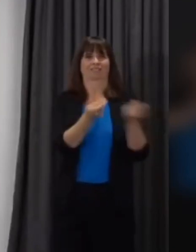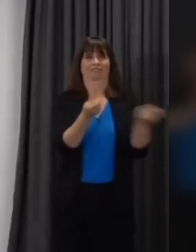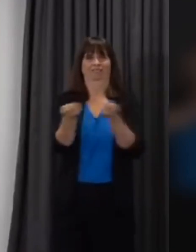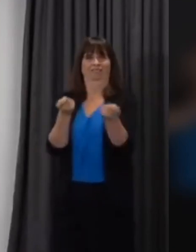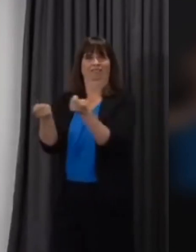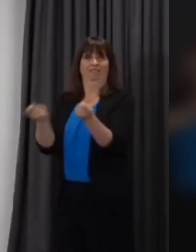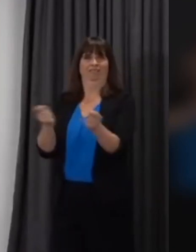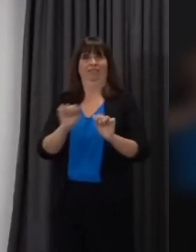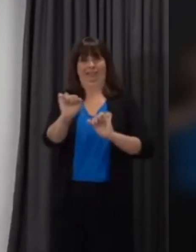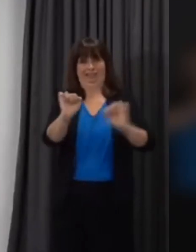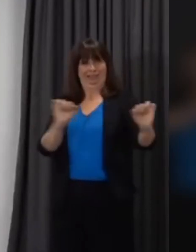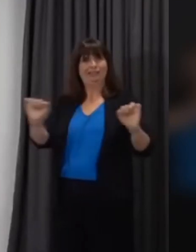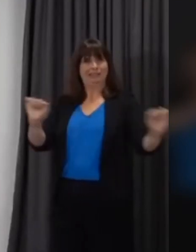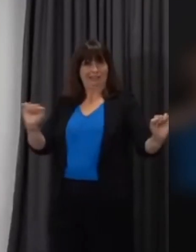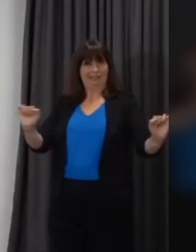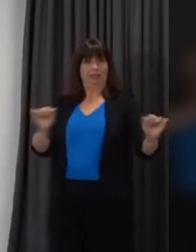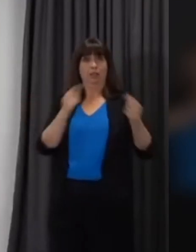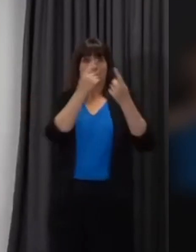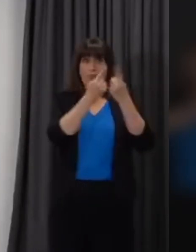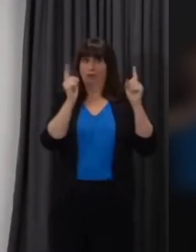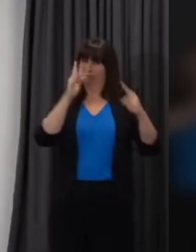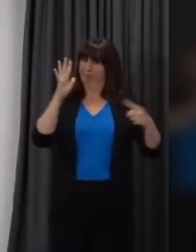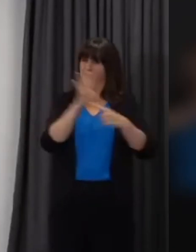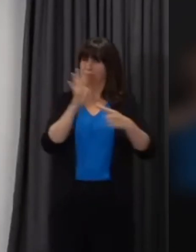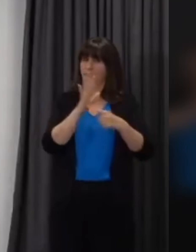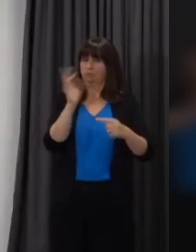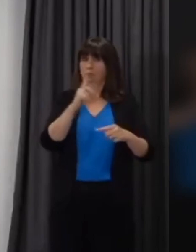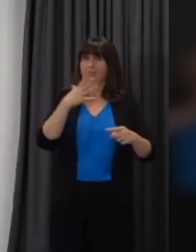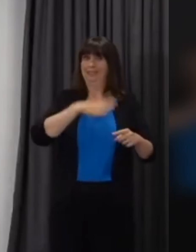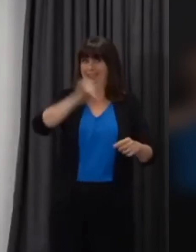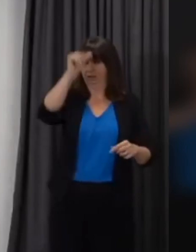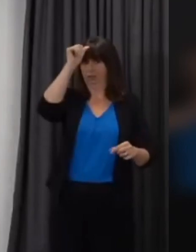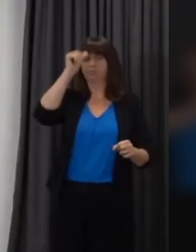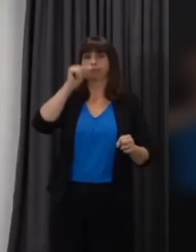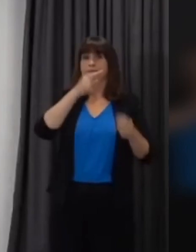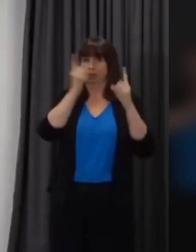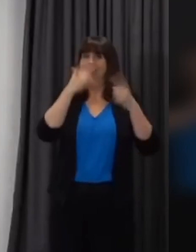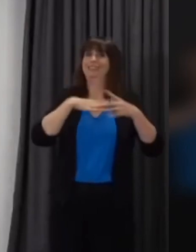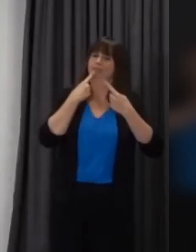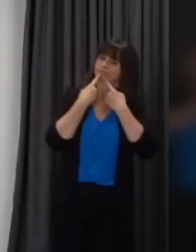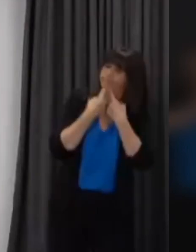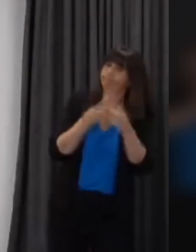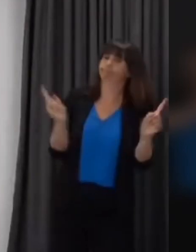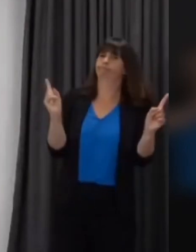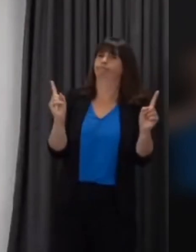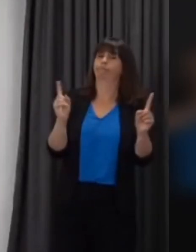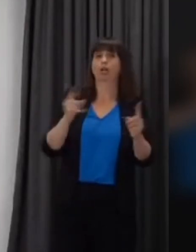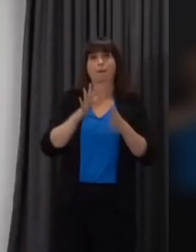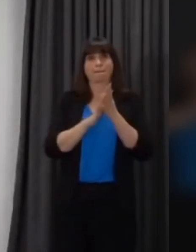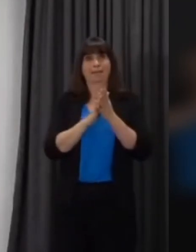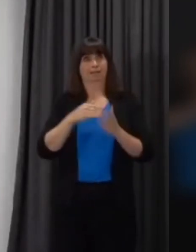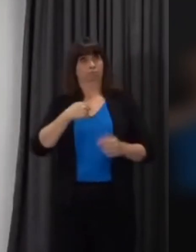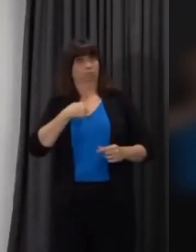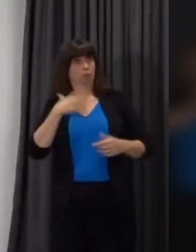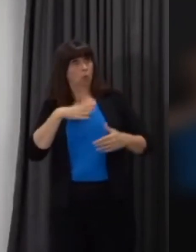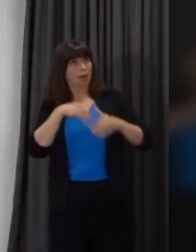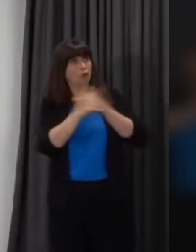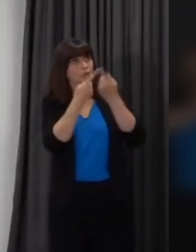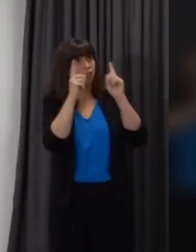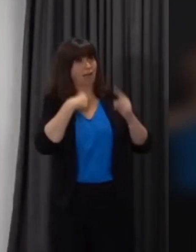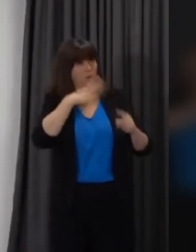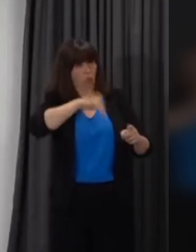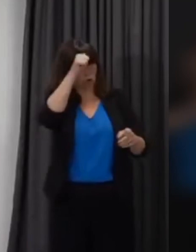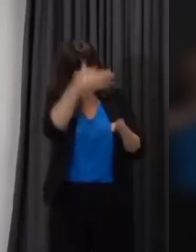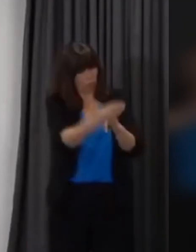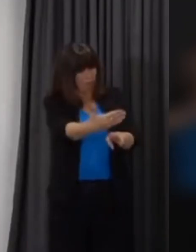important is that students are well cited in advance of what that experience uh will be and i expect the quality